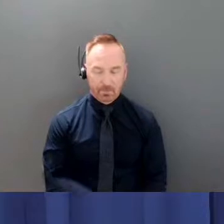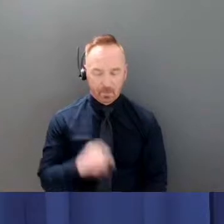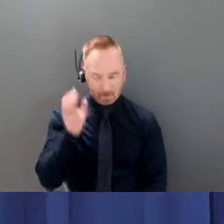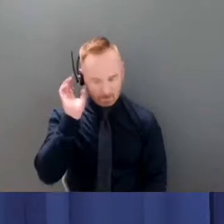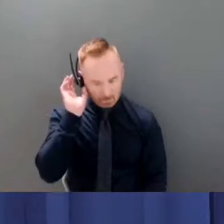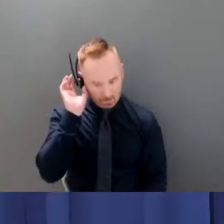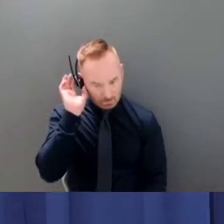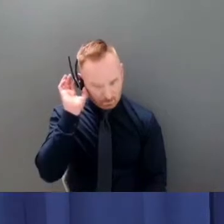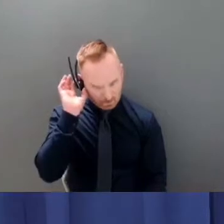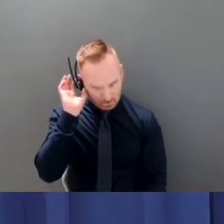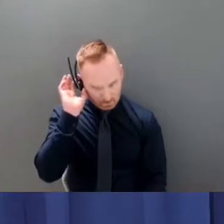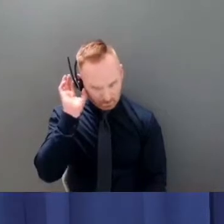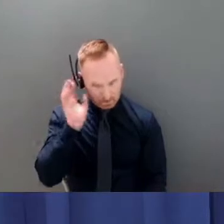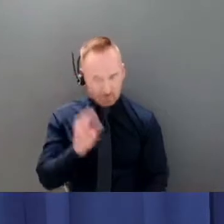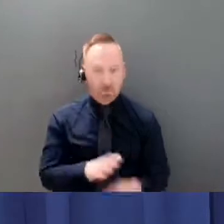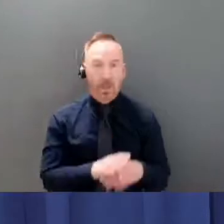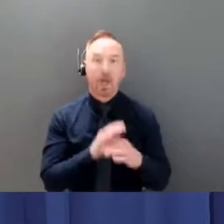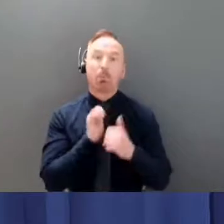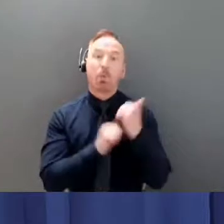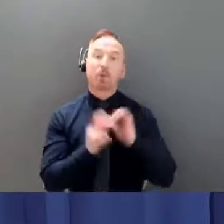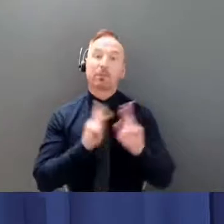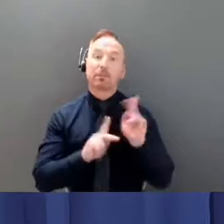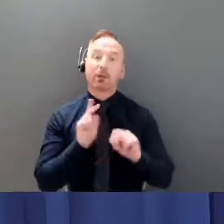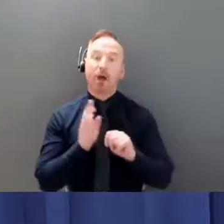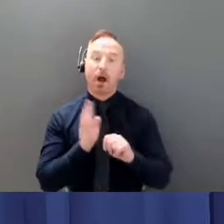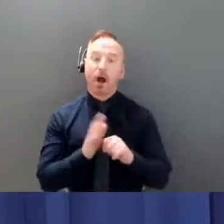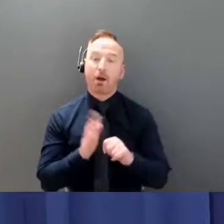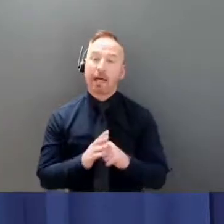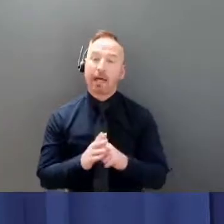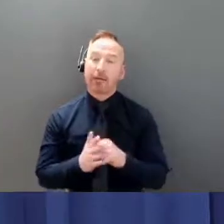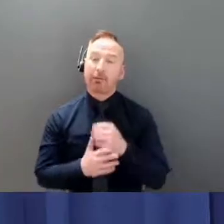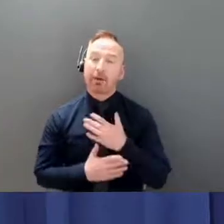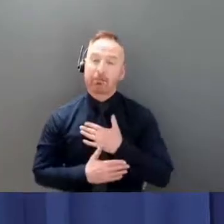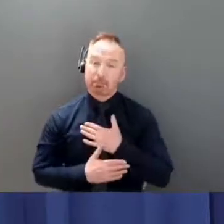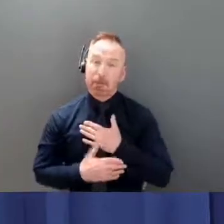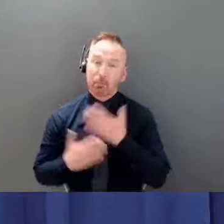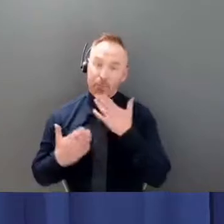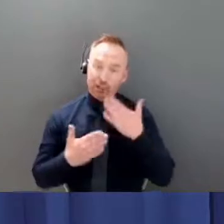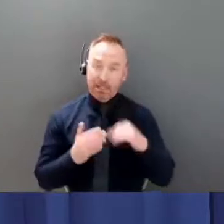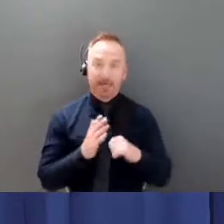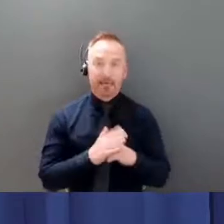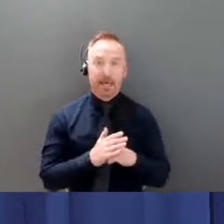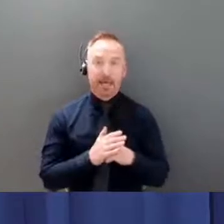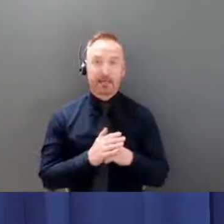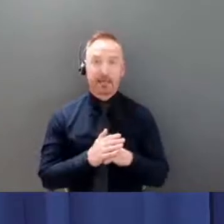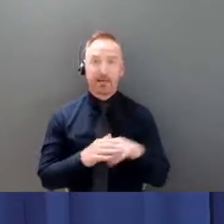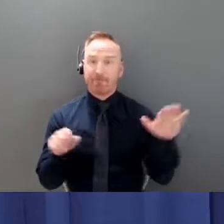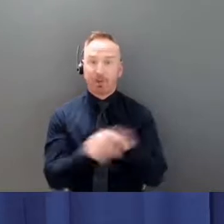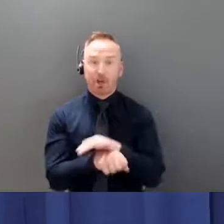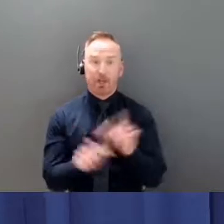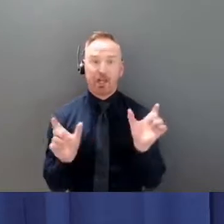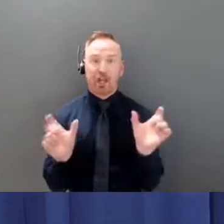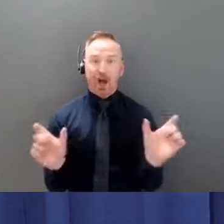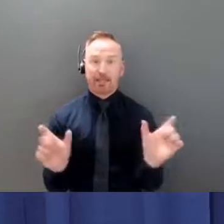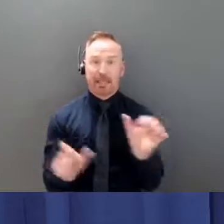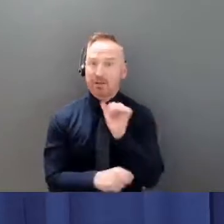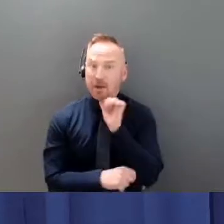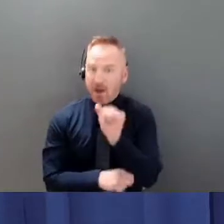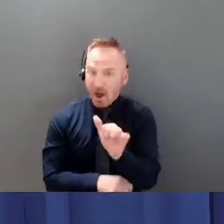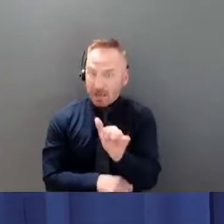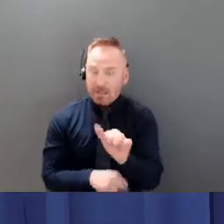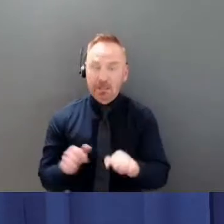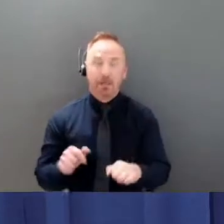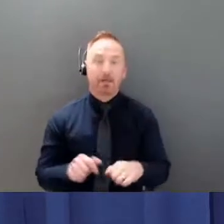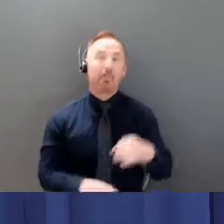most people are really appreciative that we're not in any kind of a full lockdown but if uh these numbers continue to mount is there